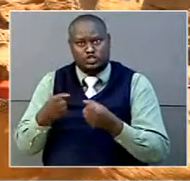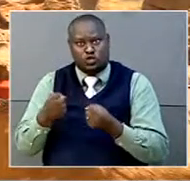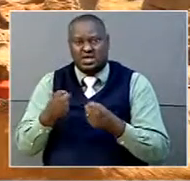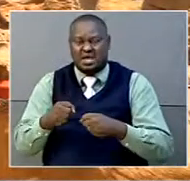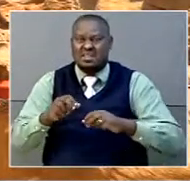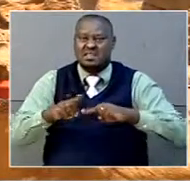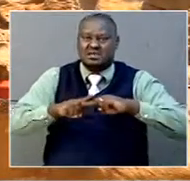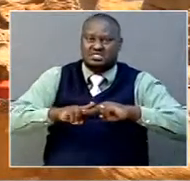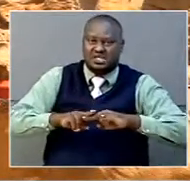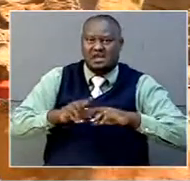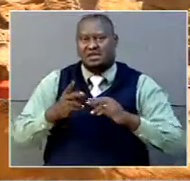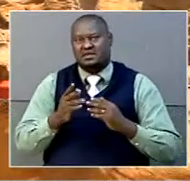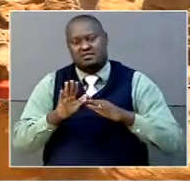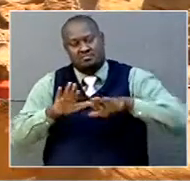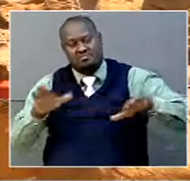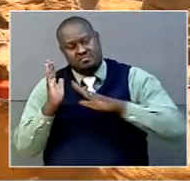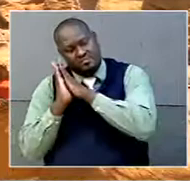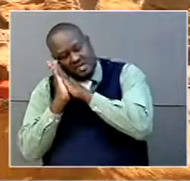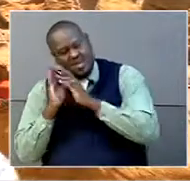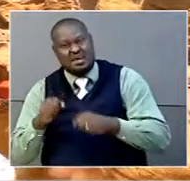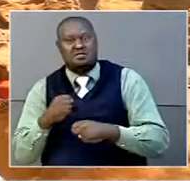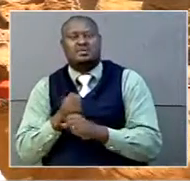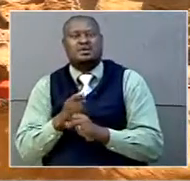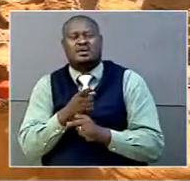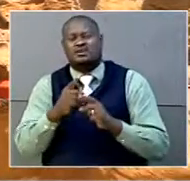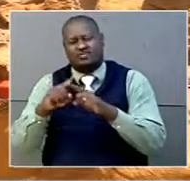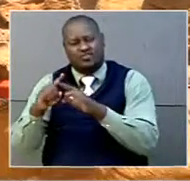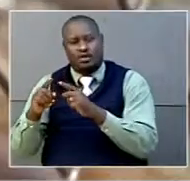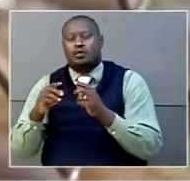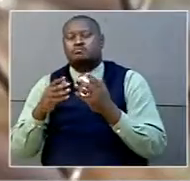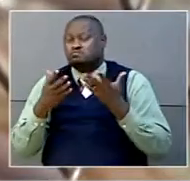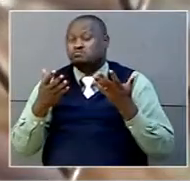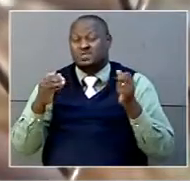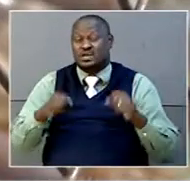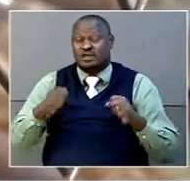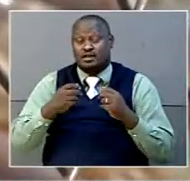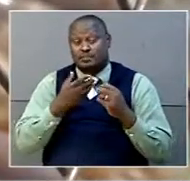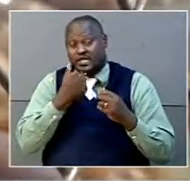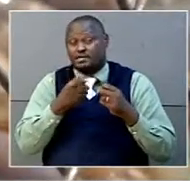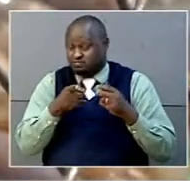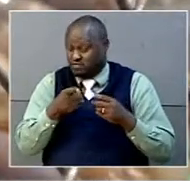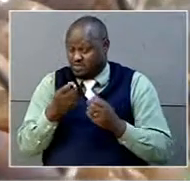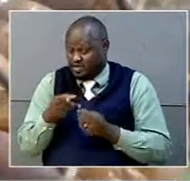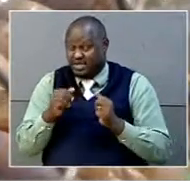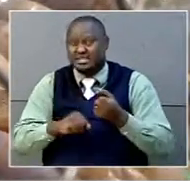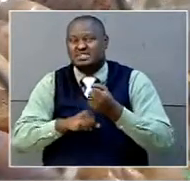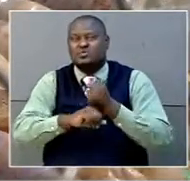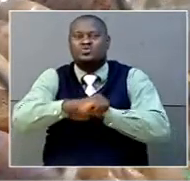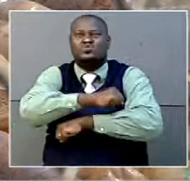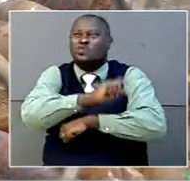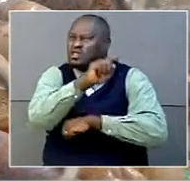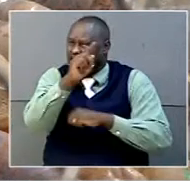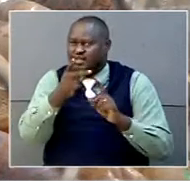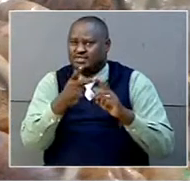you can make beds, and this could be part of our corporate social responsibility to support some schools, to support some hospitals.